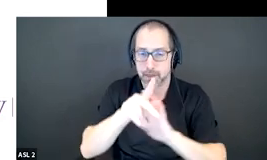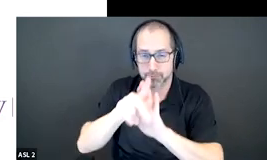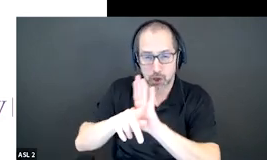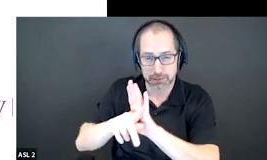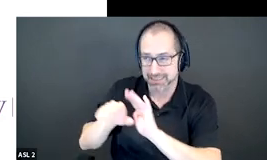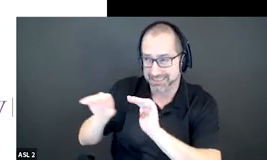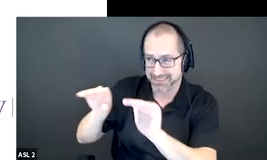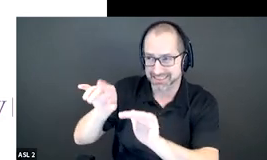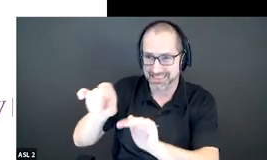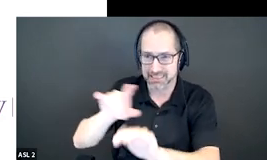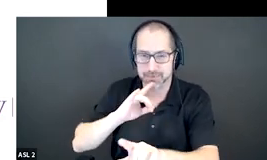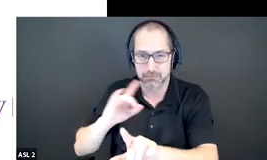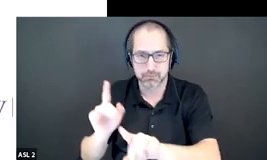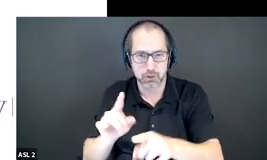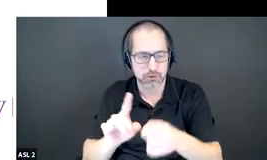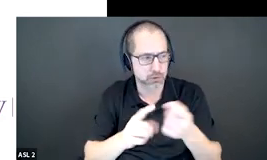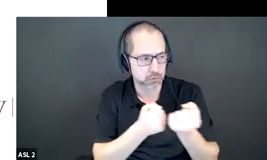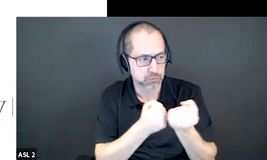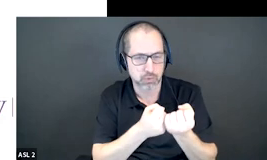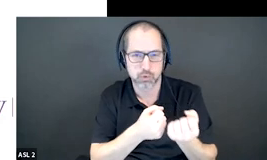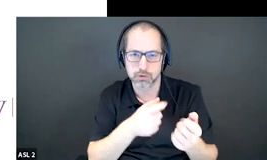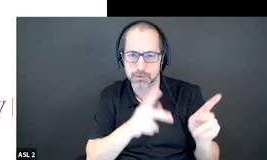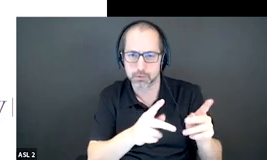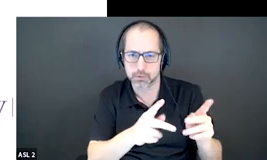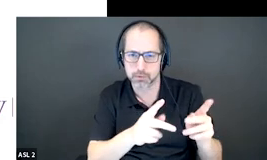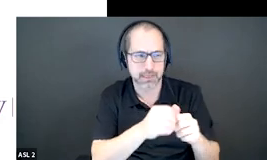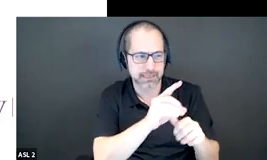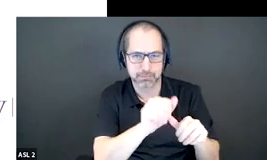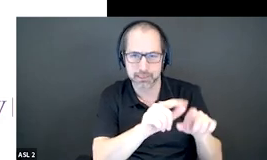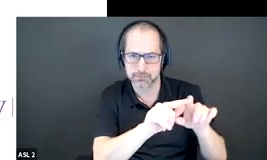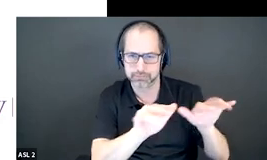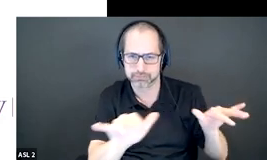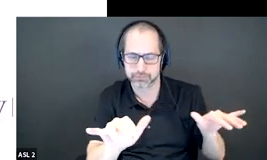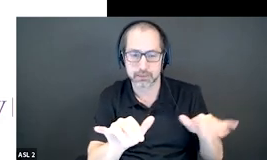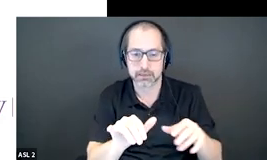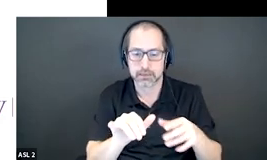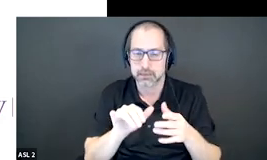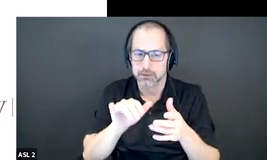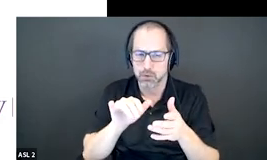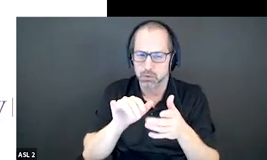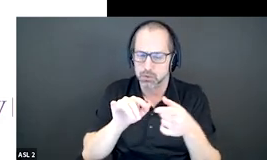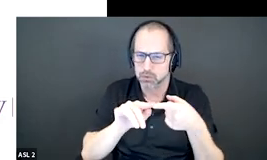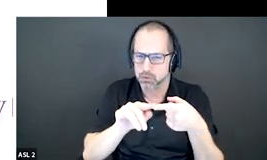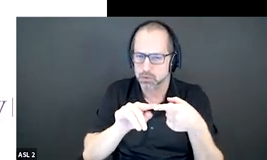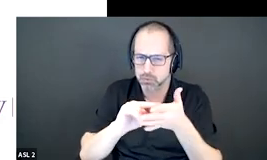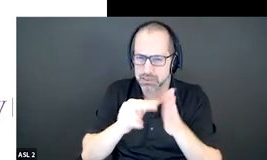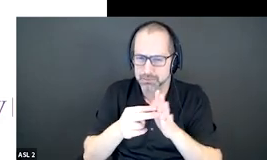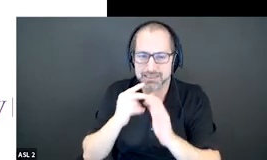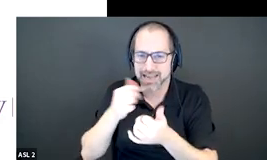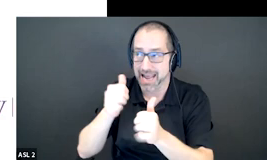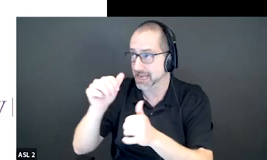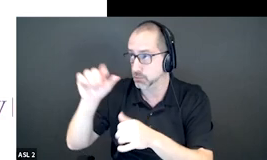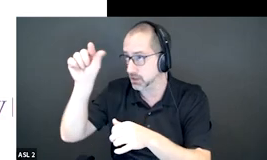responsive to the support needs of diverse people with disabilities um so what that means is that whatever approach the government takes